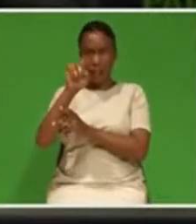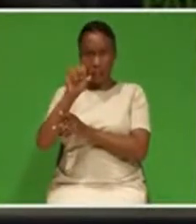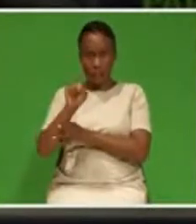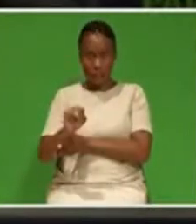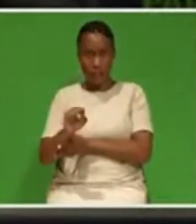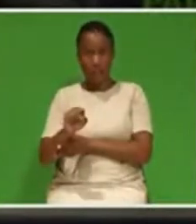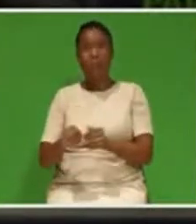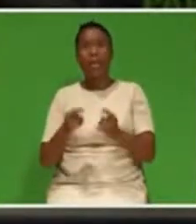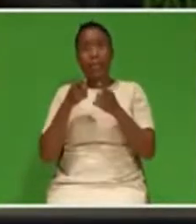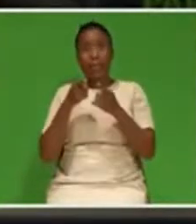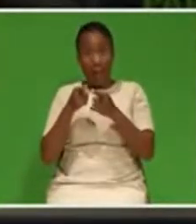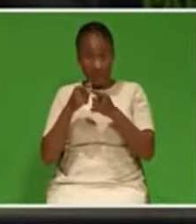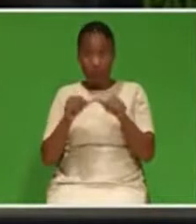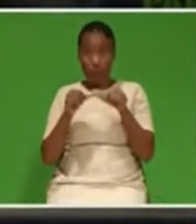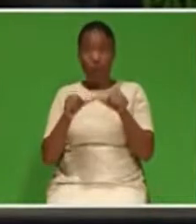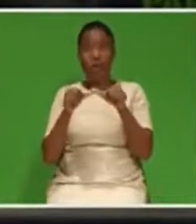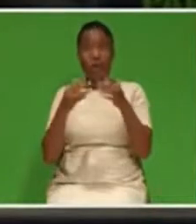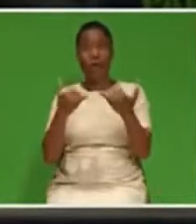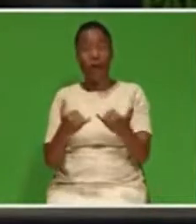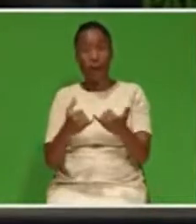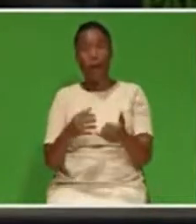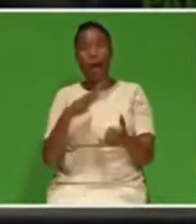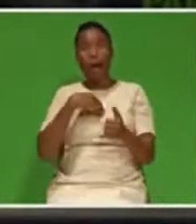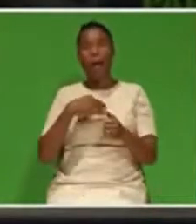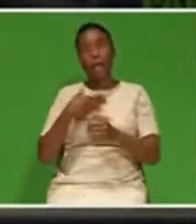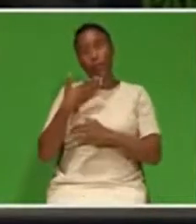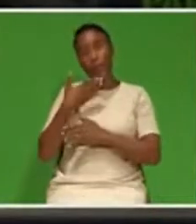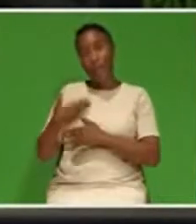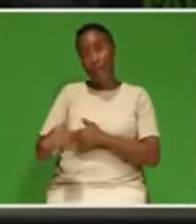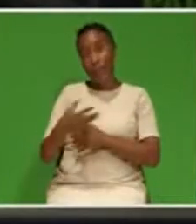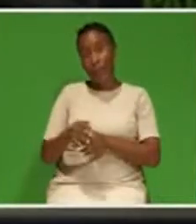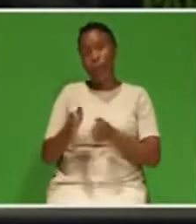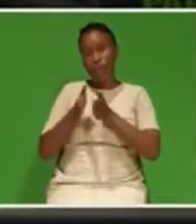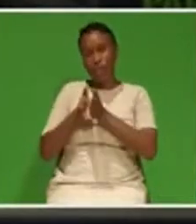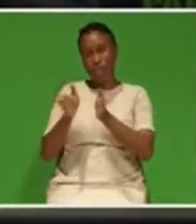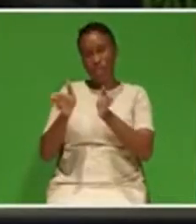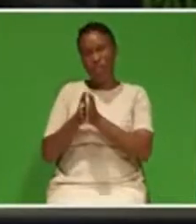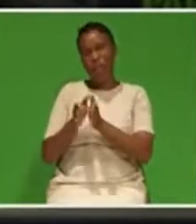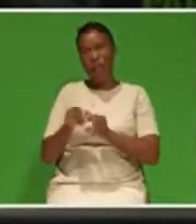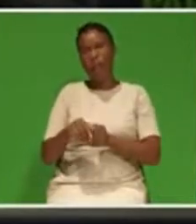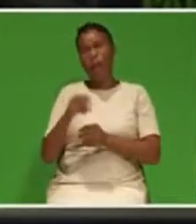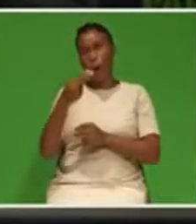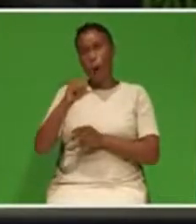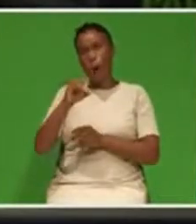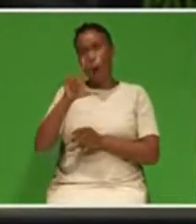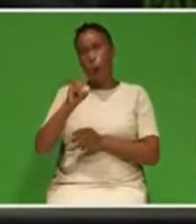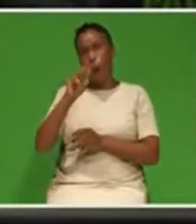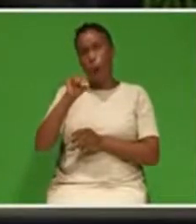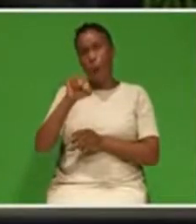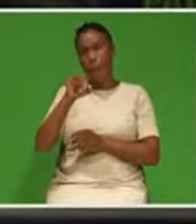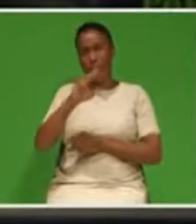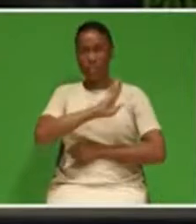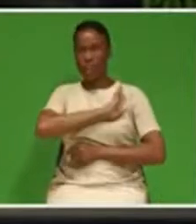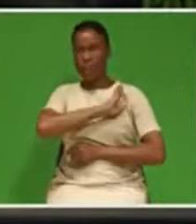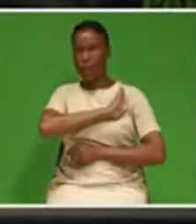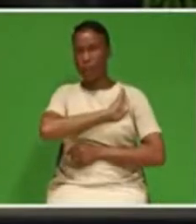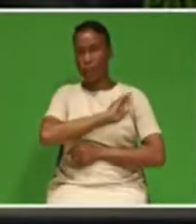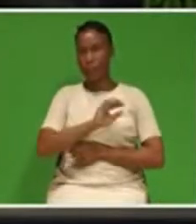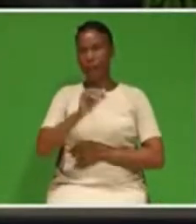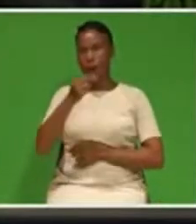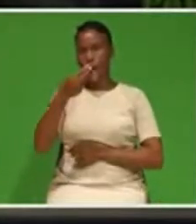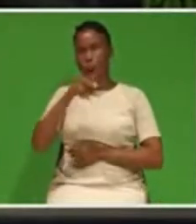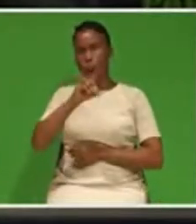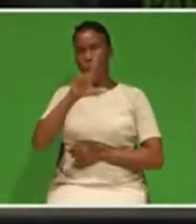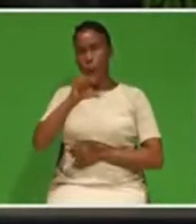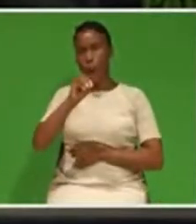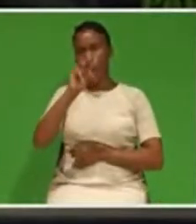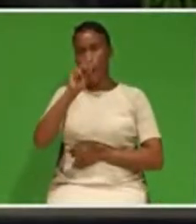underway. And I would like to thank General Holomesa for having raised this matter. He raised it as a real issue that